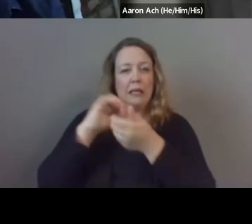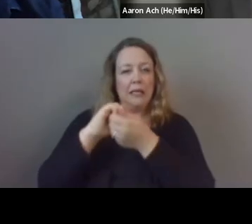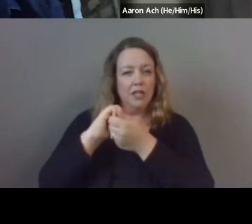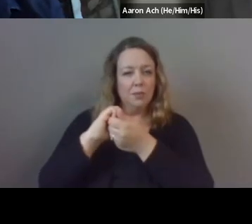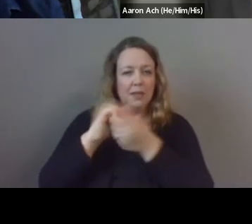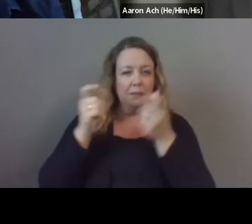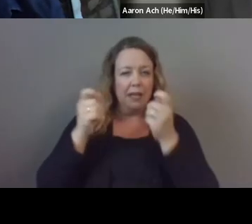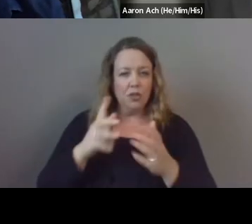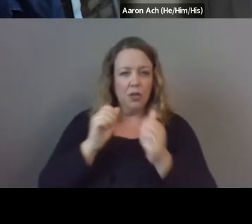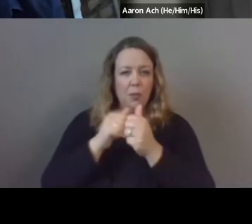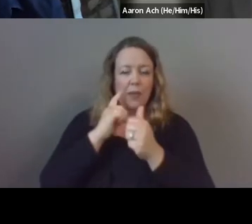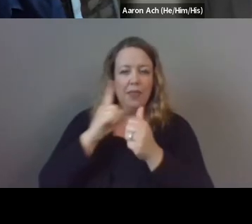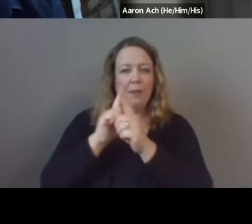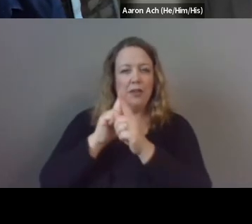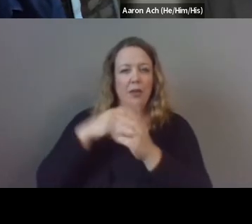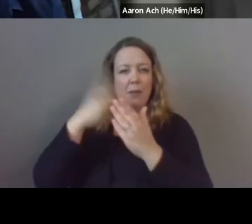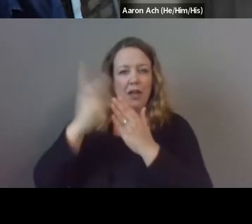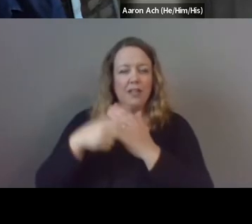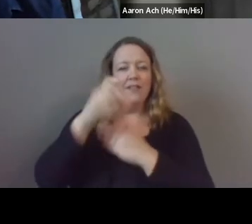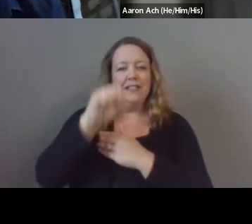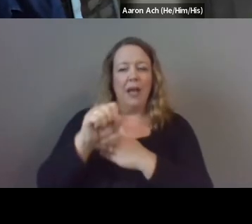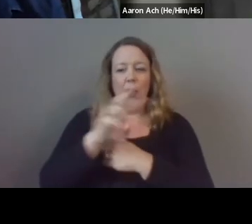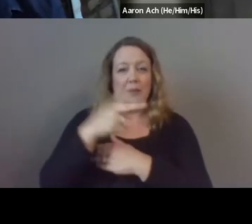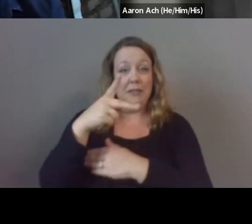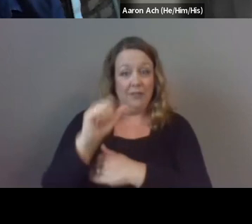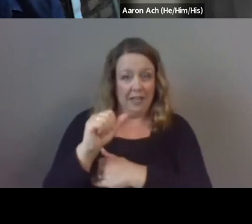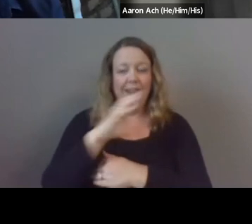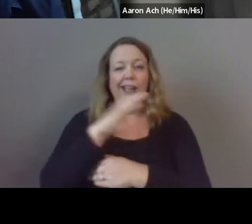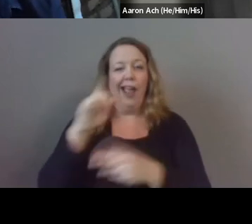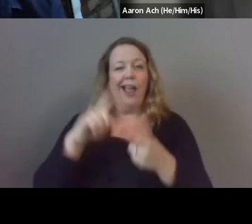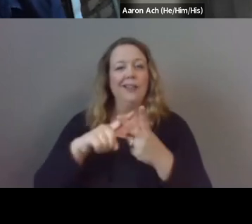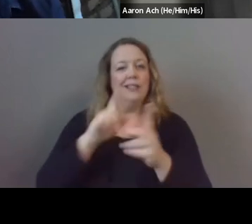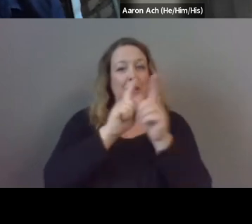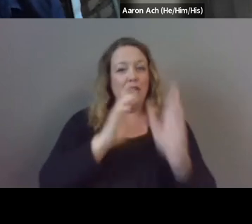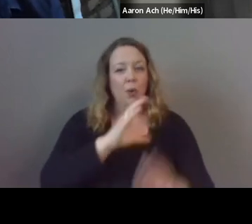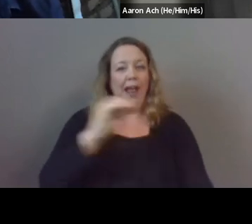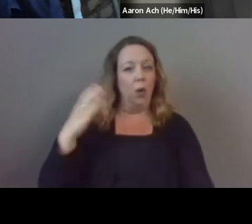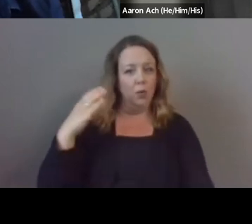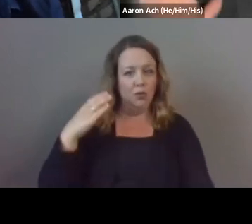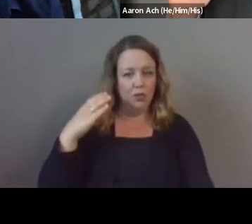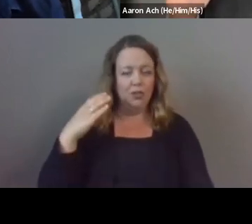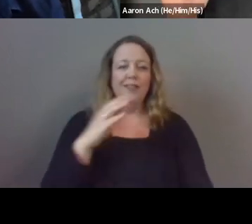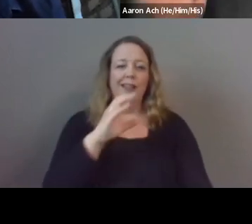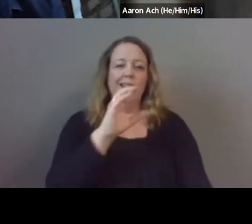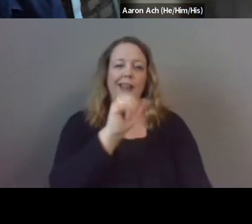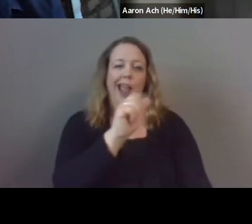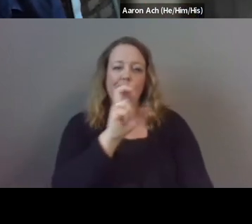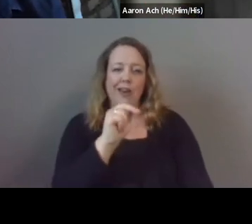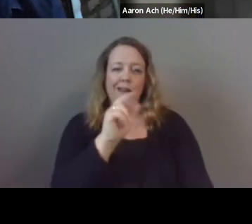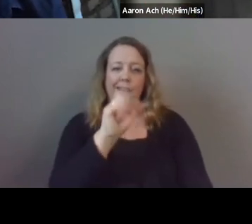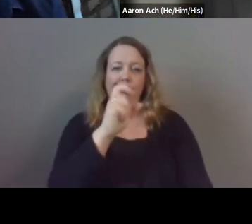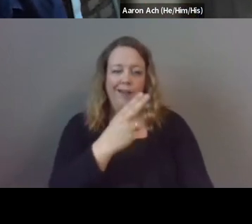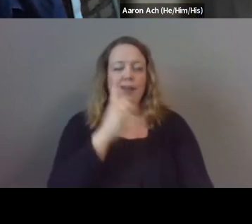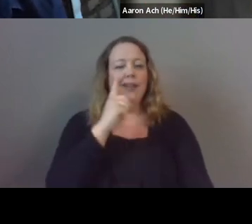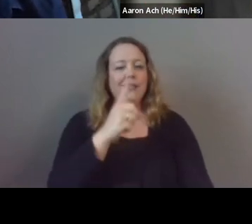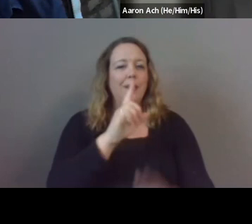mentoring project of southwest pennsylvania and is also a mentor and a coach and aaron ok is a mentor with worthy mentoring